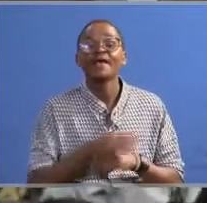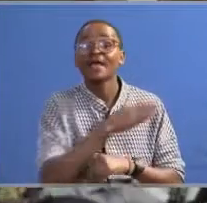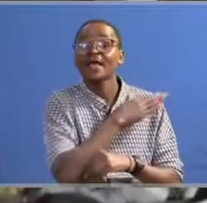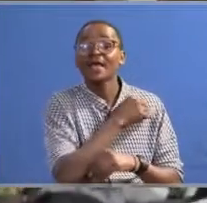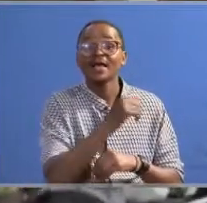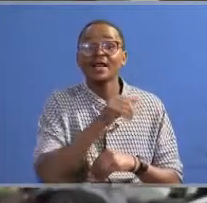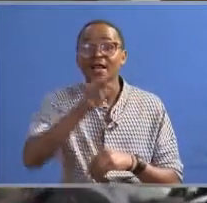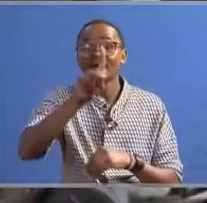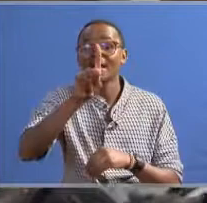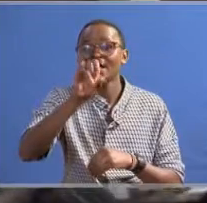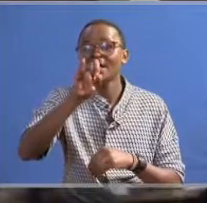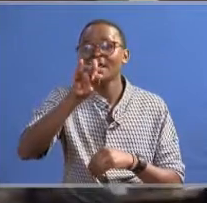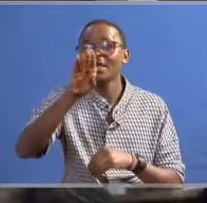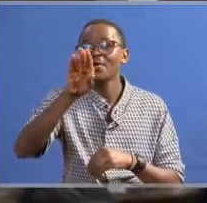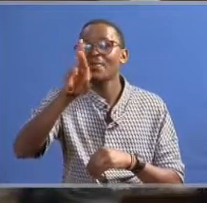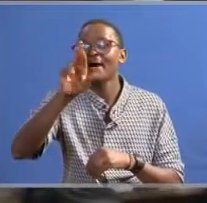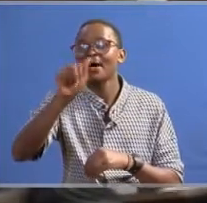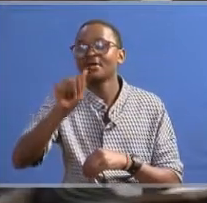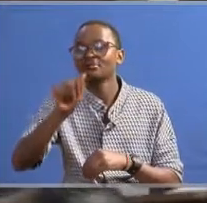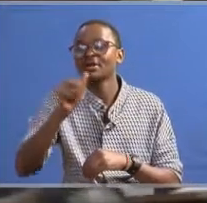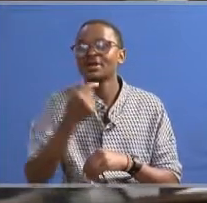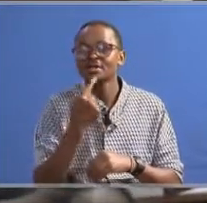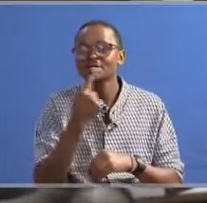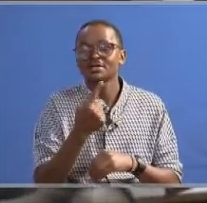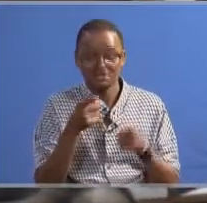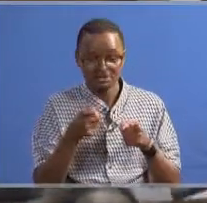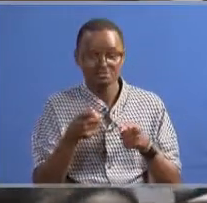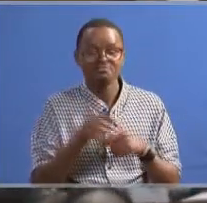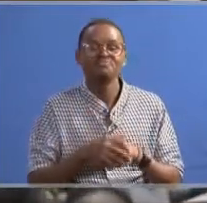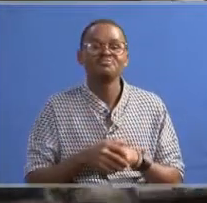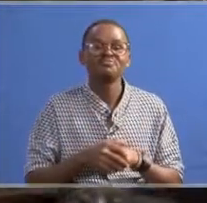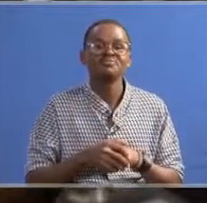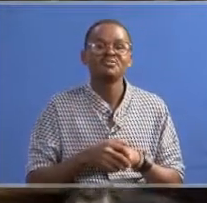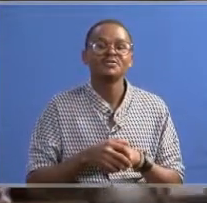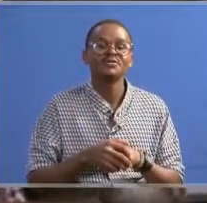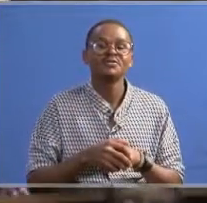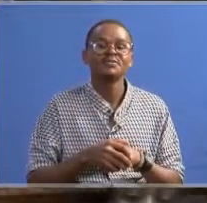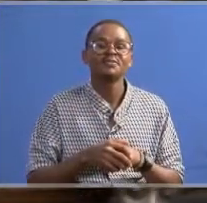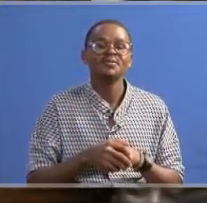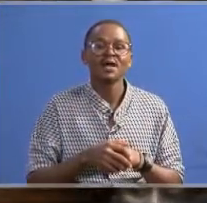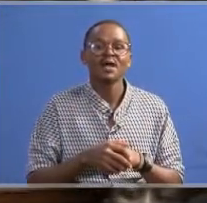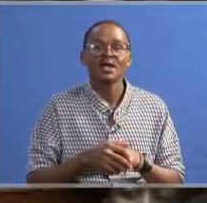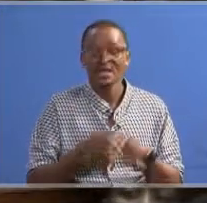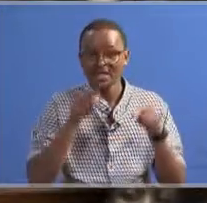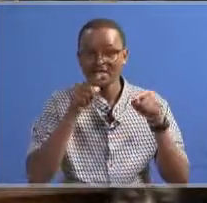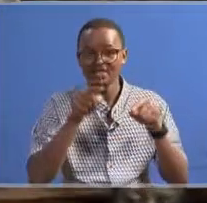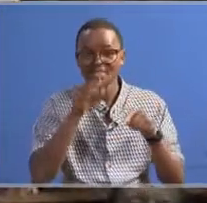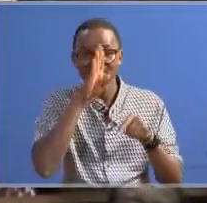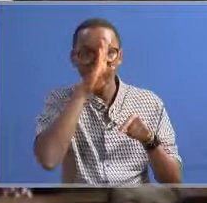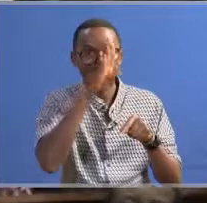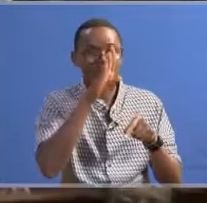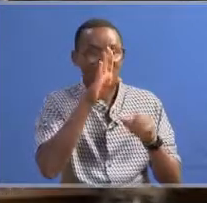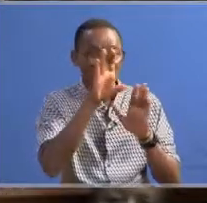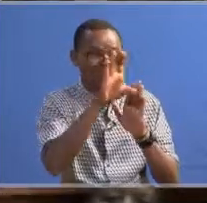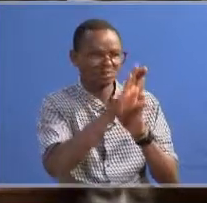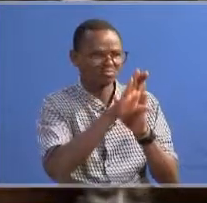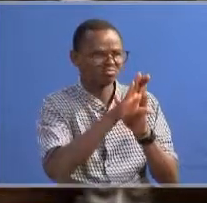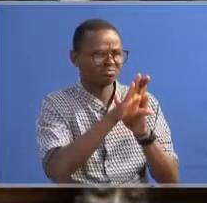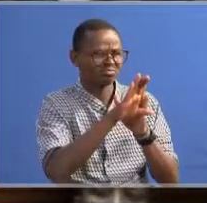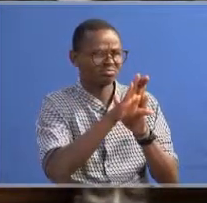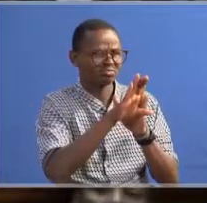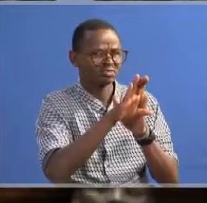Mr. Kibara, and I say this, that this being a constitutional petition,